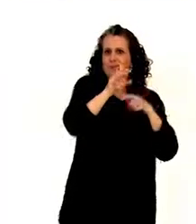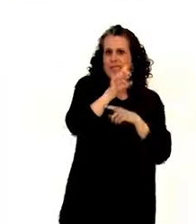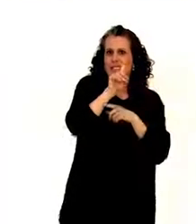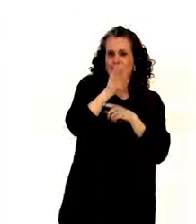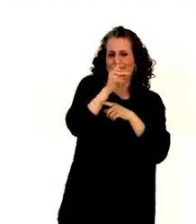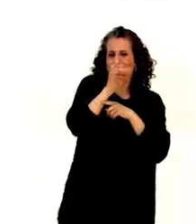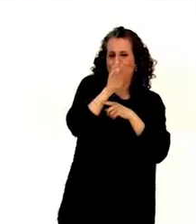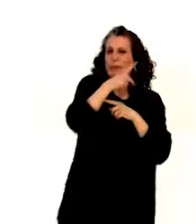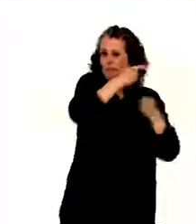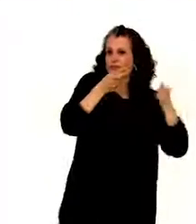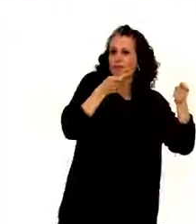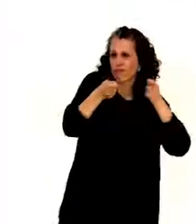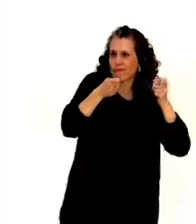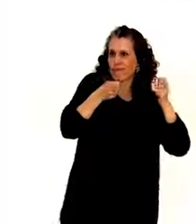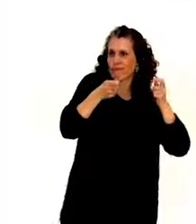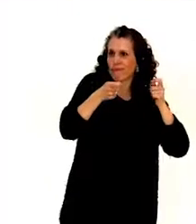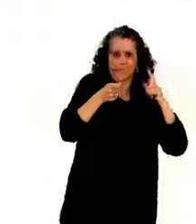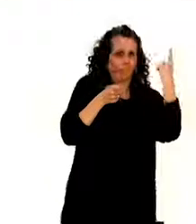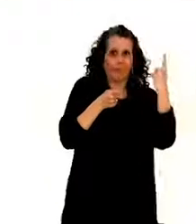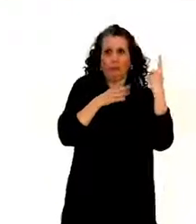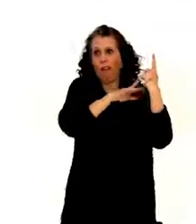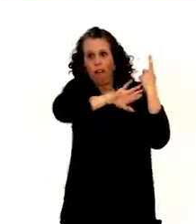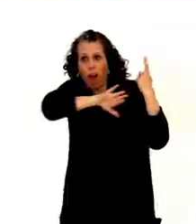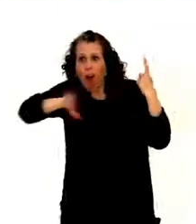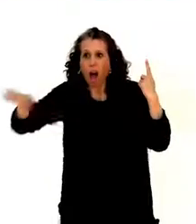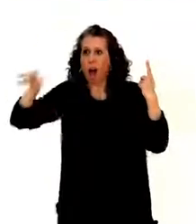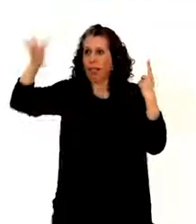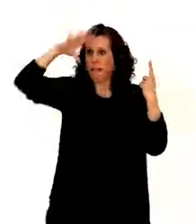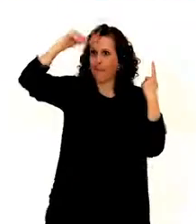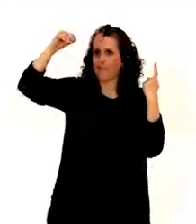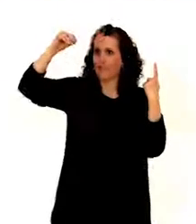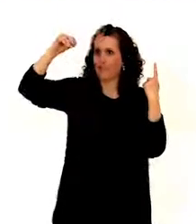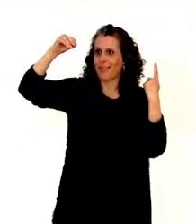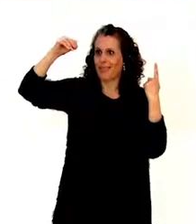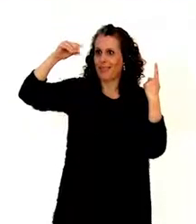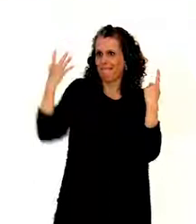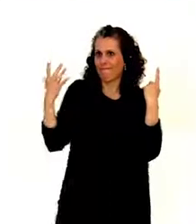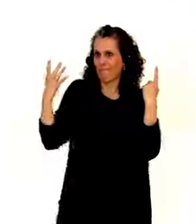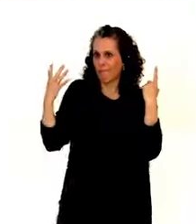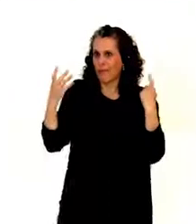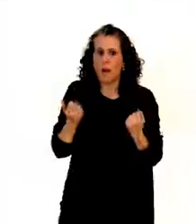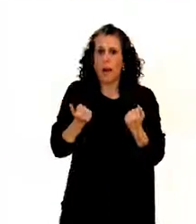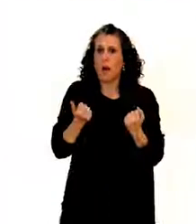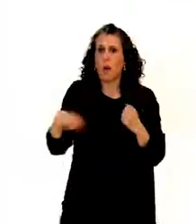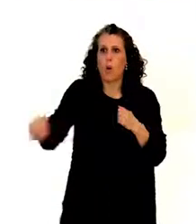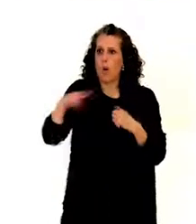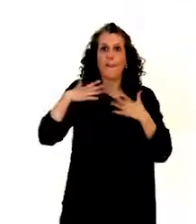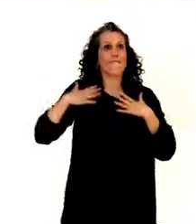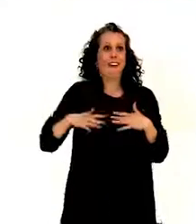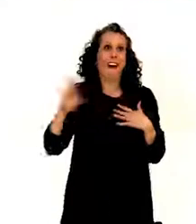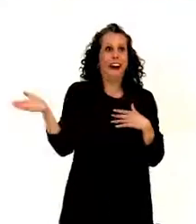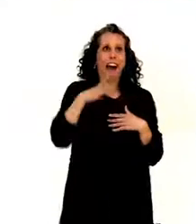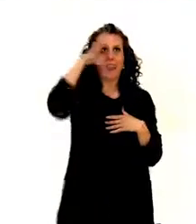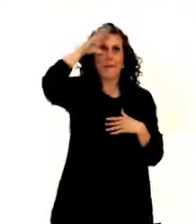to say, blessing in disguise for that one was that many of us, because we didn't want to be a close boys club,